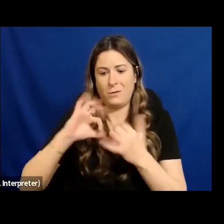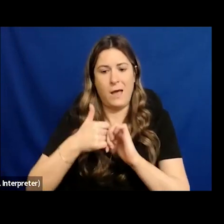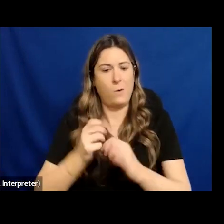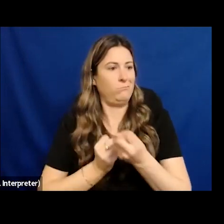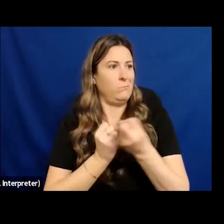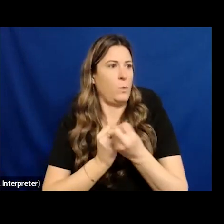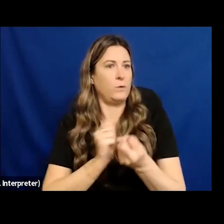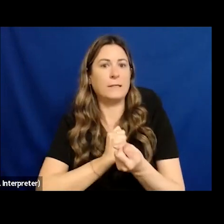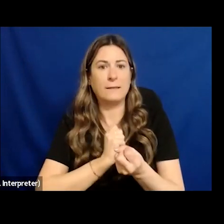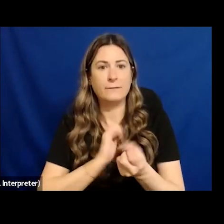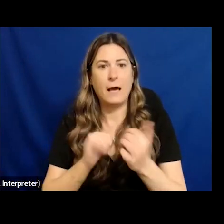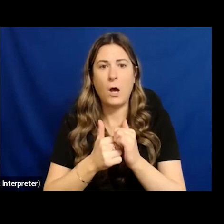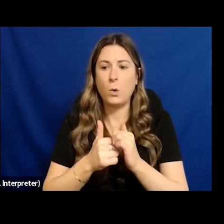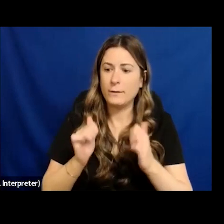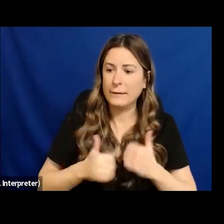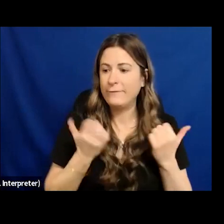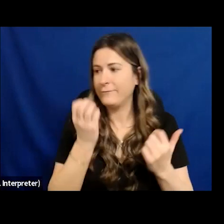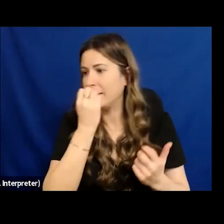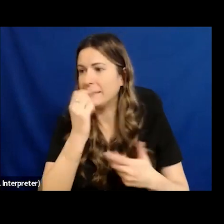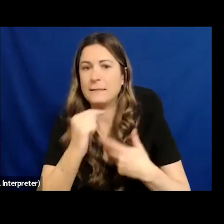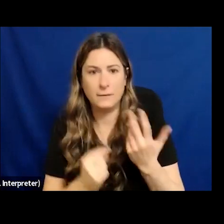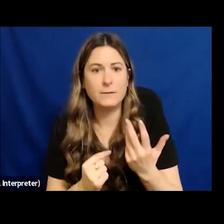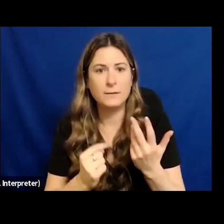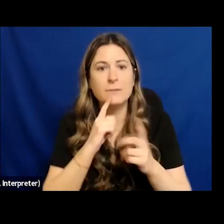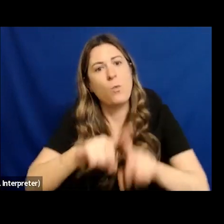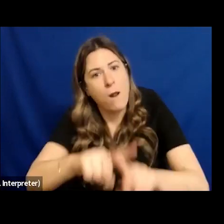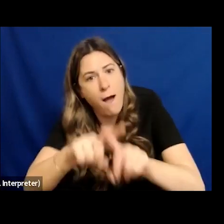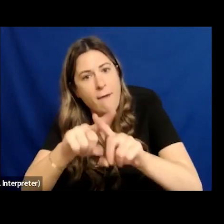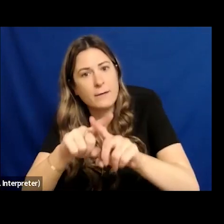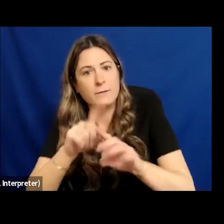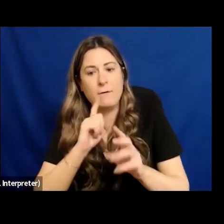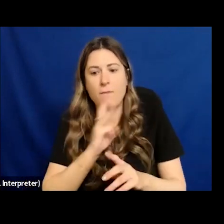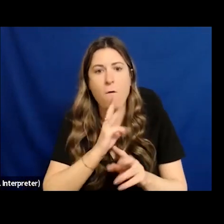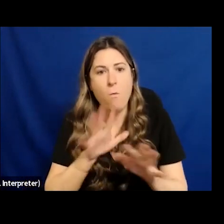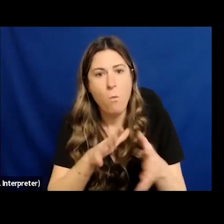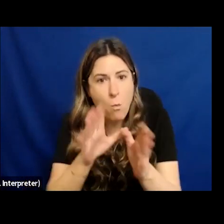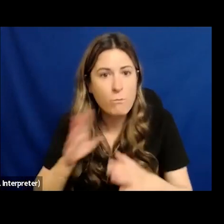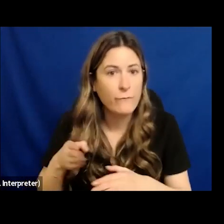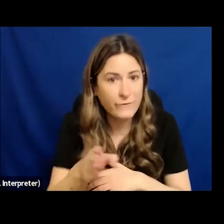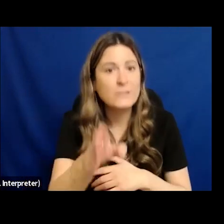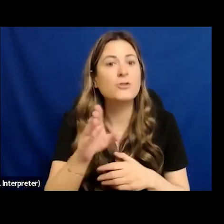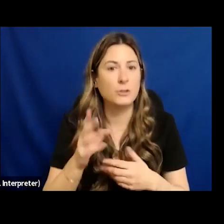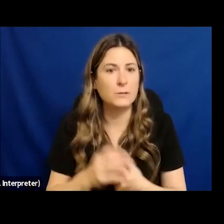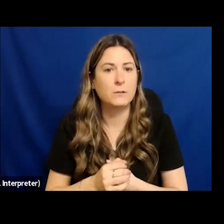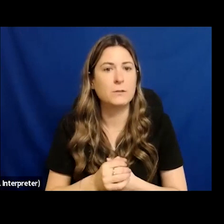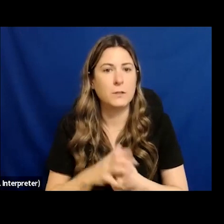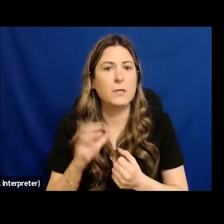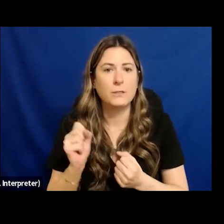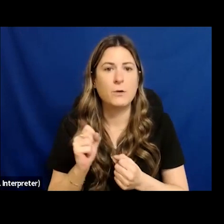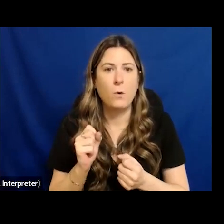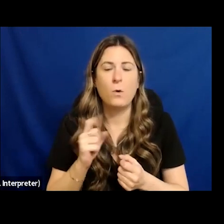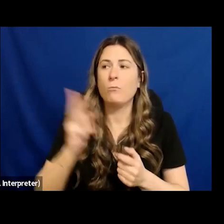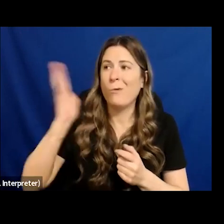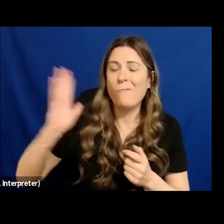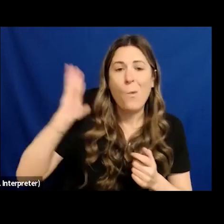important being able to tell people about the injustice of having our fish traps outlawed